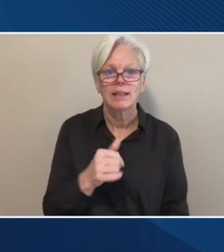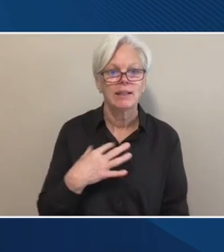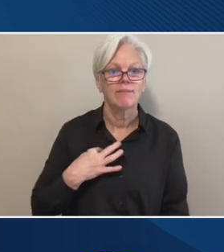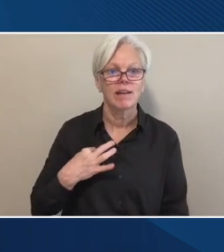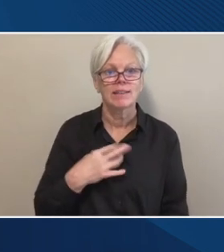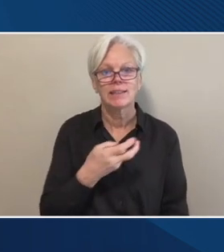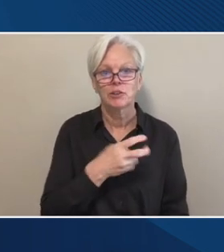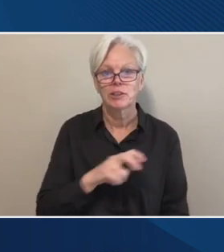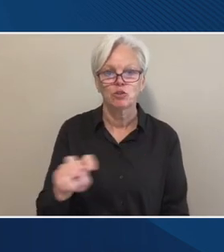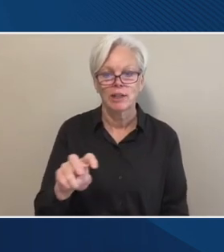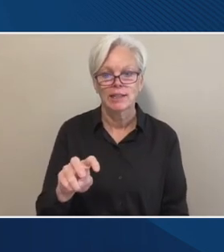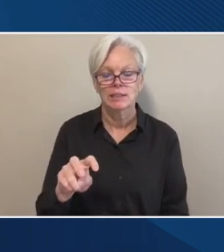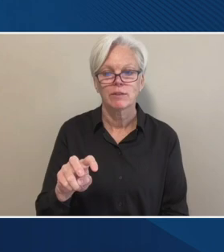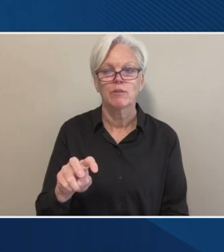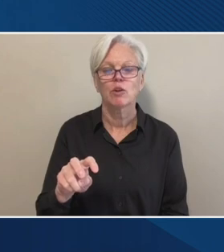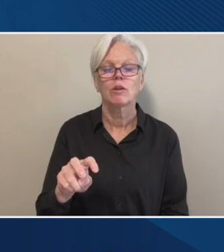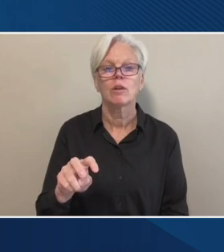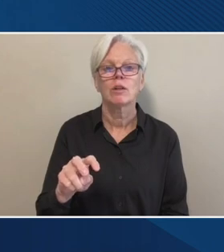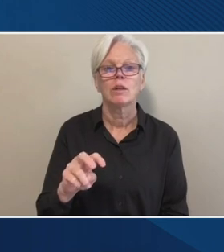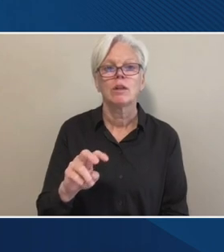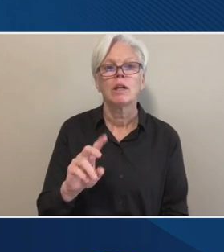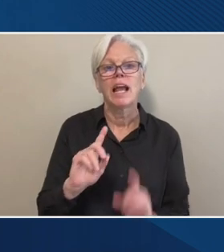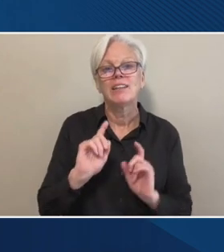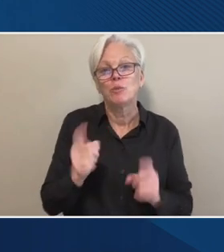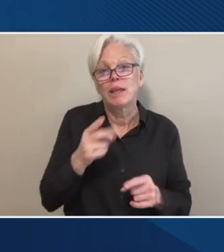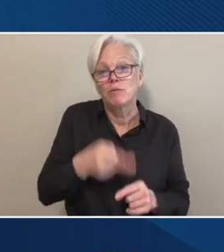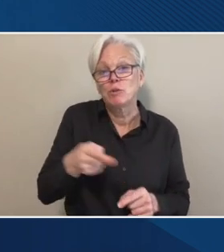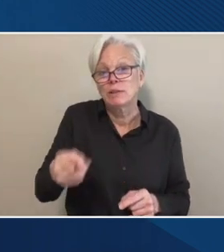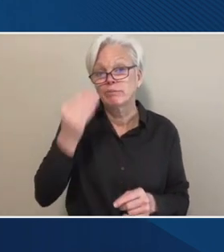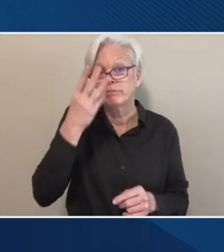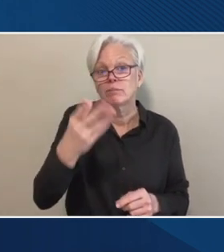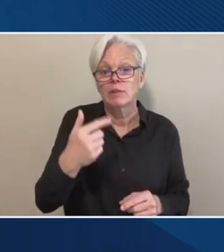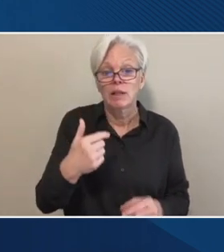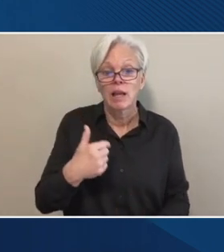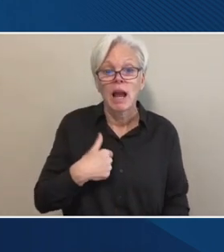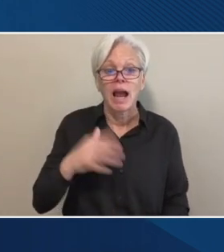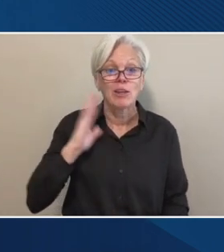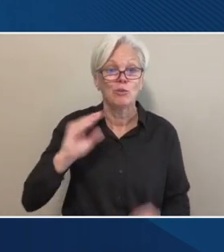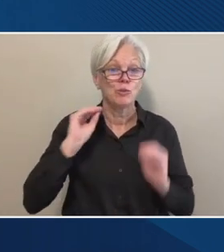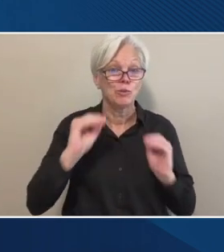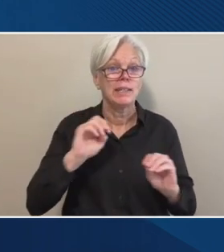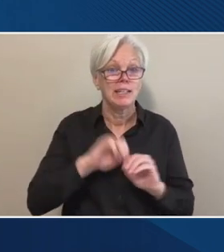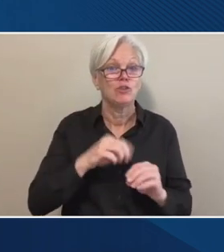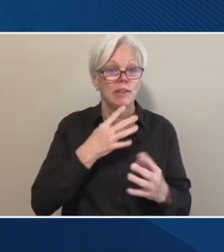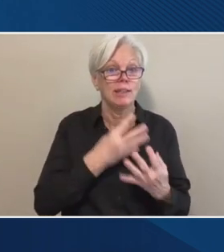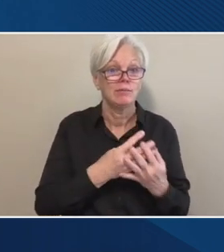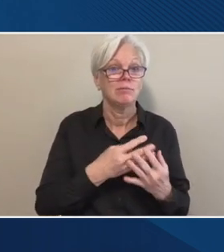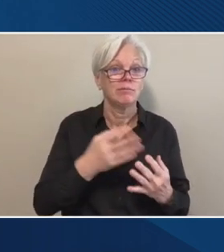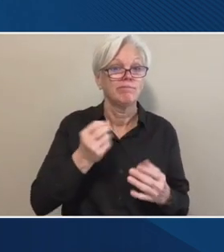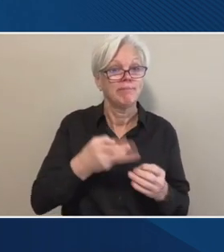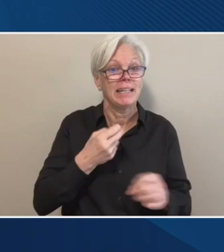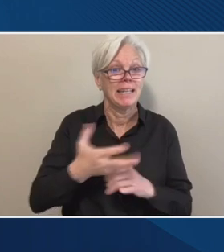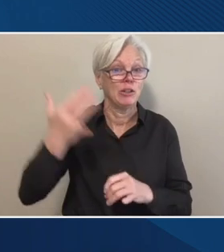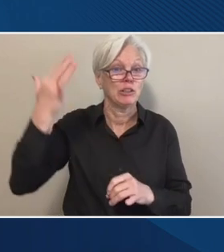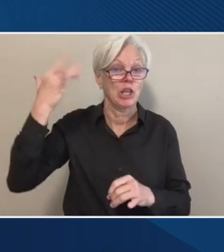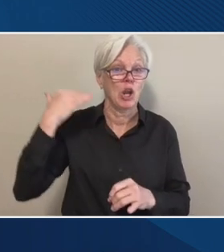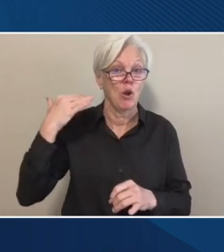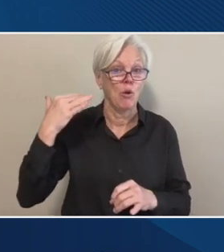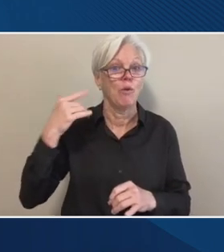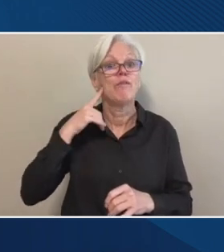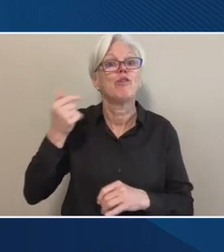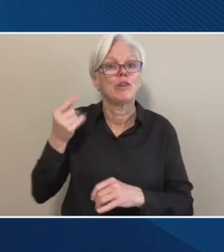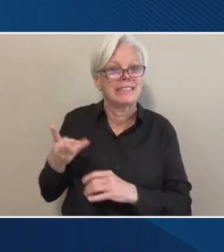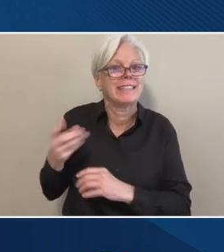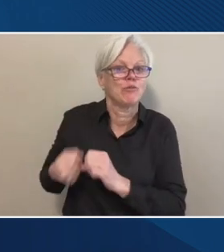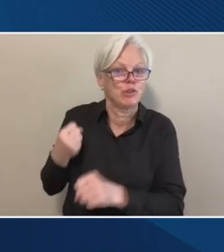Um, and just to give you some history, I used to teach in correctional facilities years back for a number of years. So I